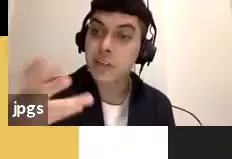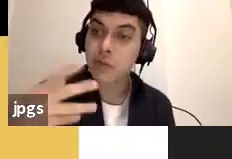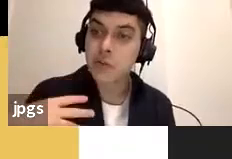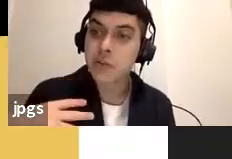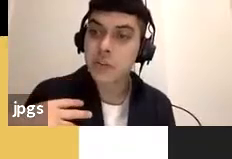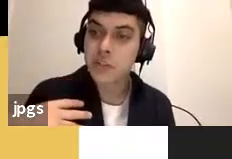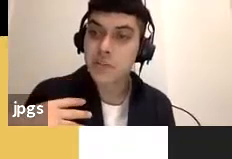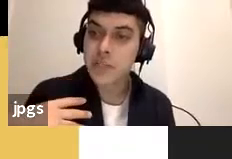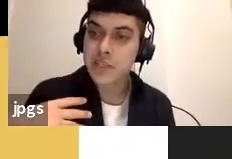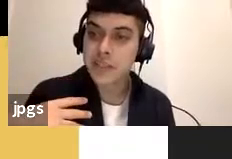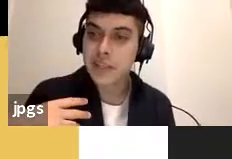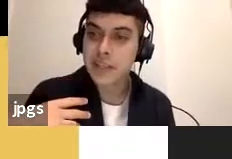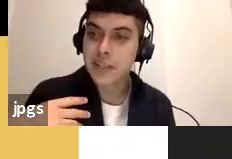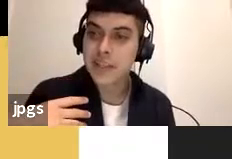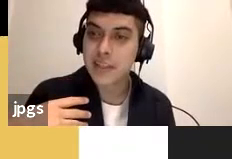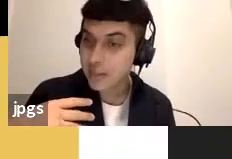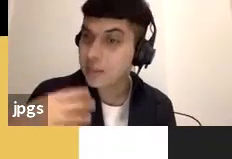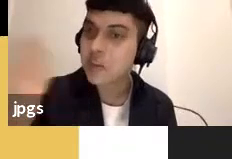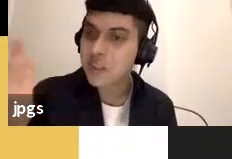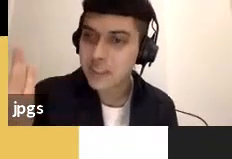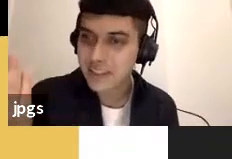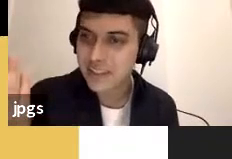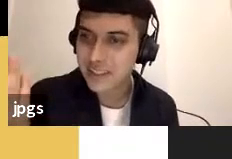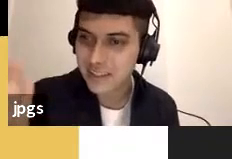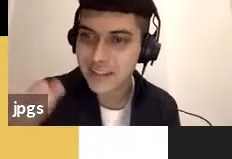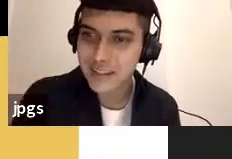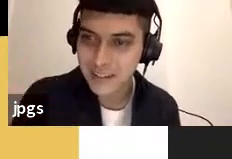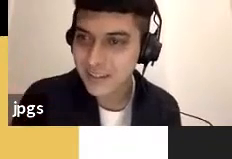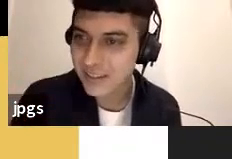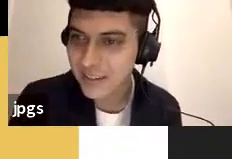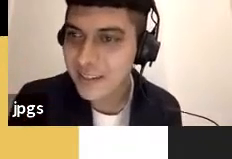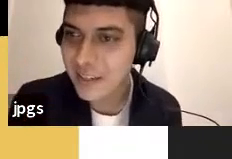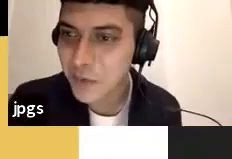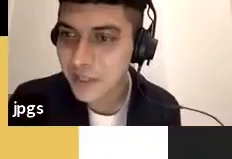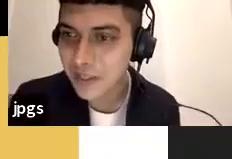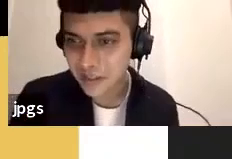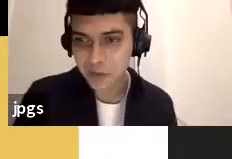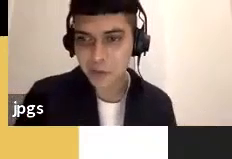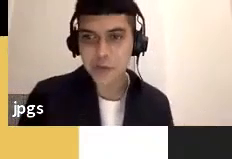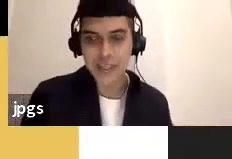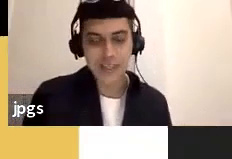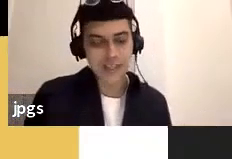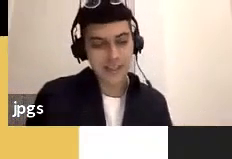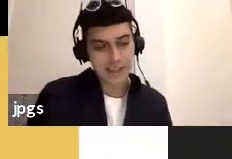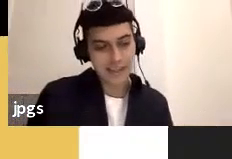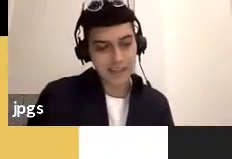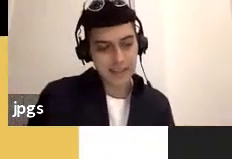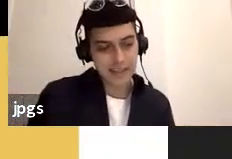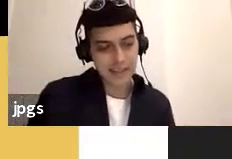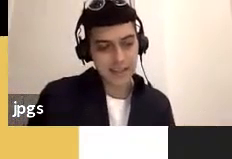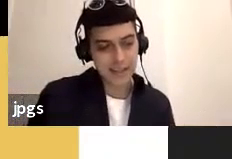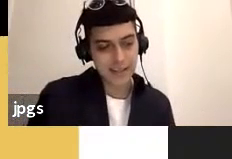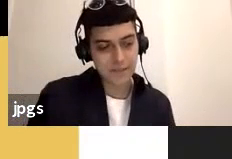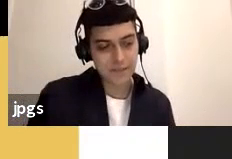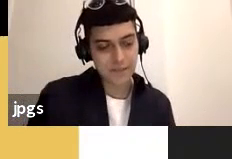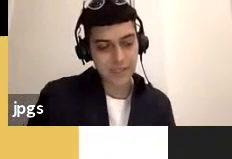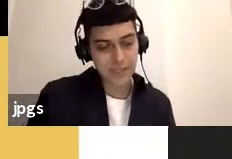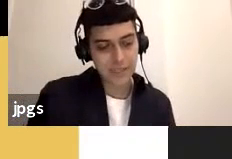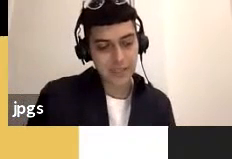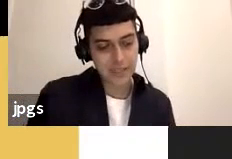defining our own terms uh in in in a way so to say uh